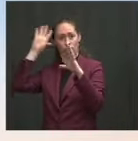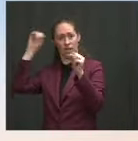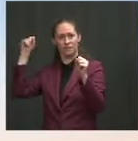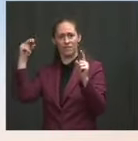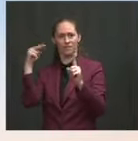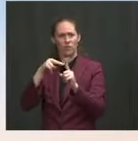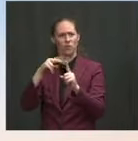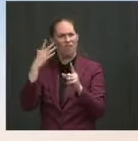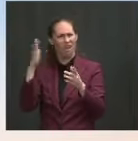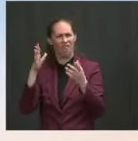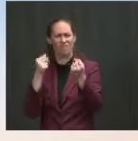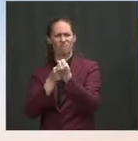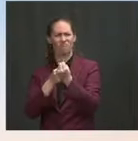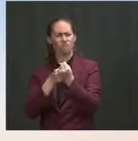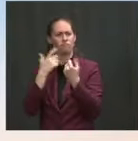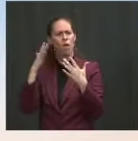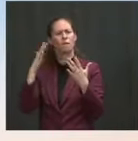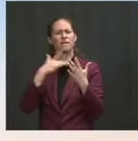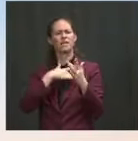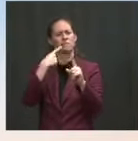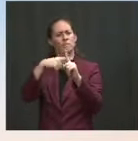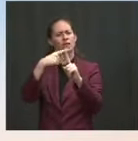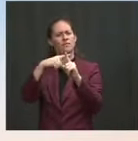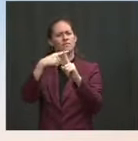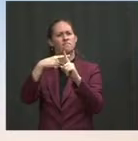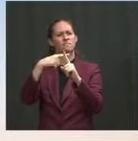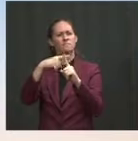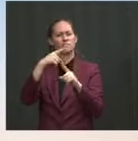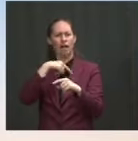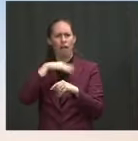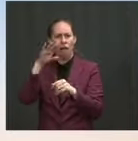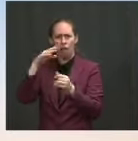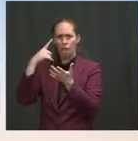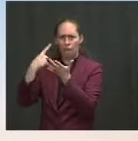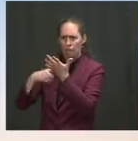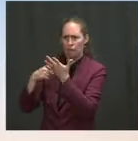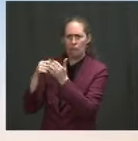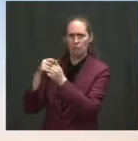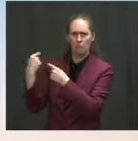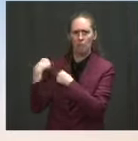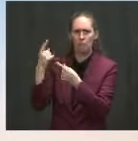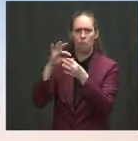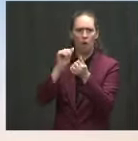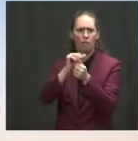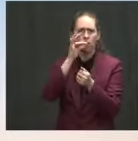steps to implement that, but I have not spoken with him in recent days about marijuana or legislation. Go ahead, on this.